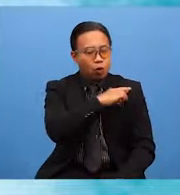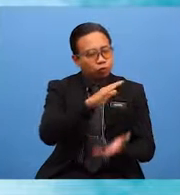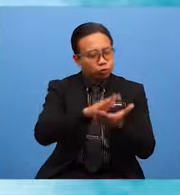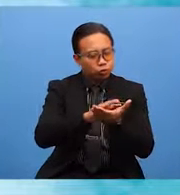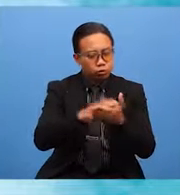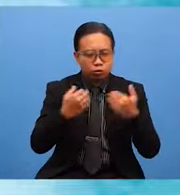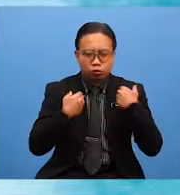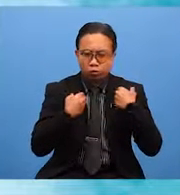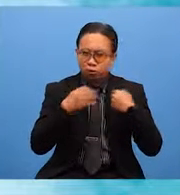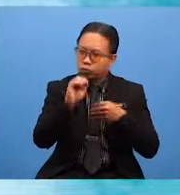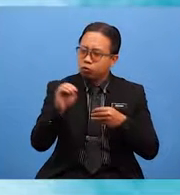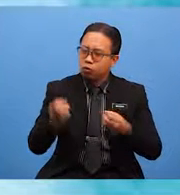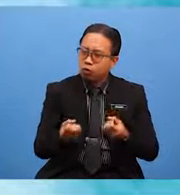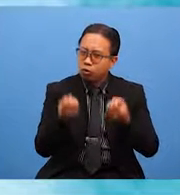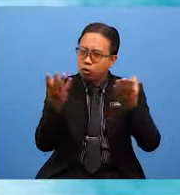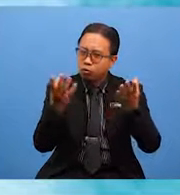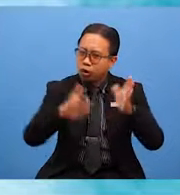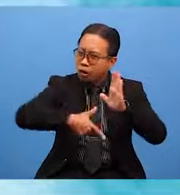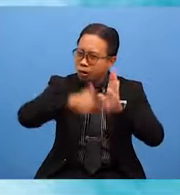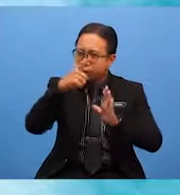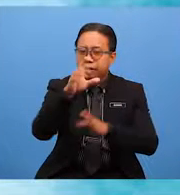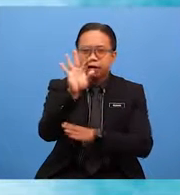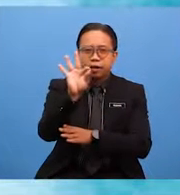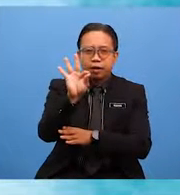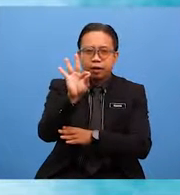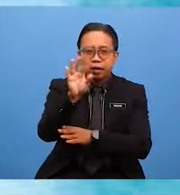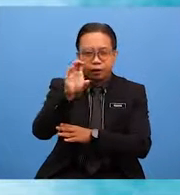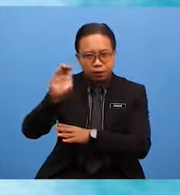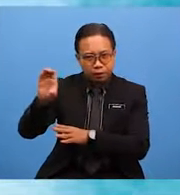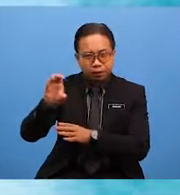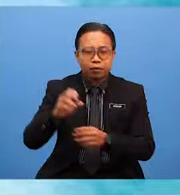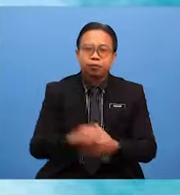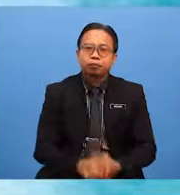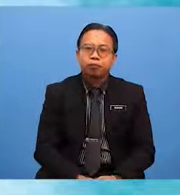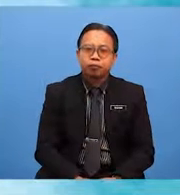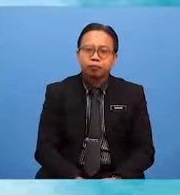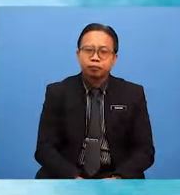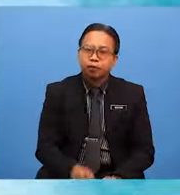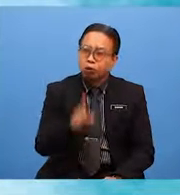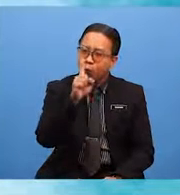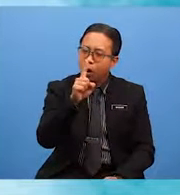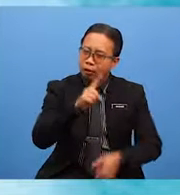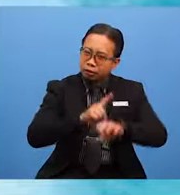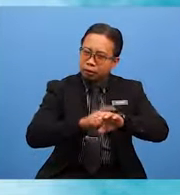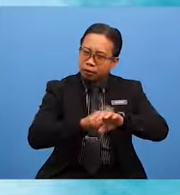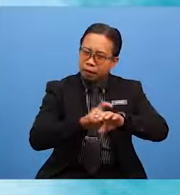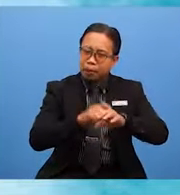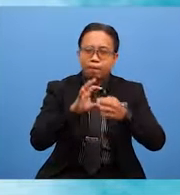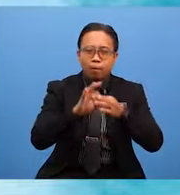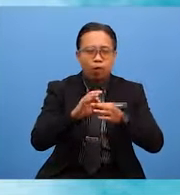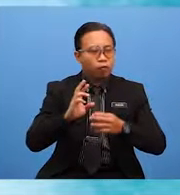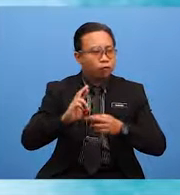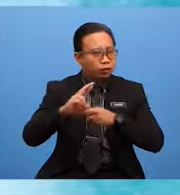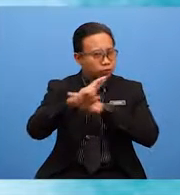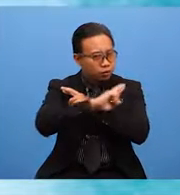population of over 900. There is only one period of recess time for all